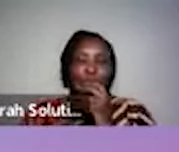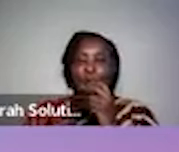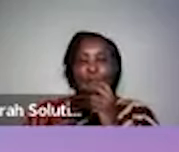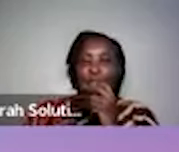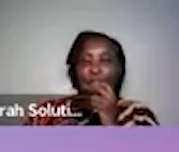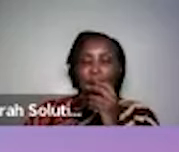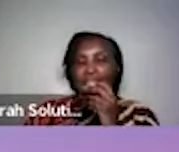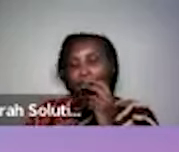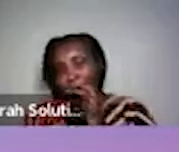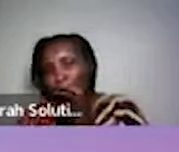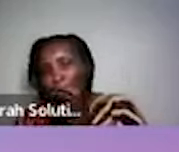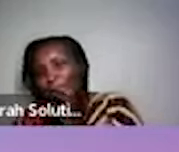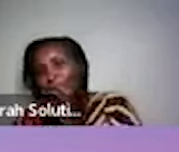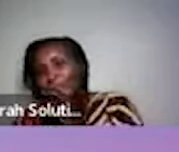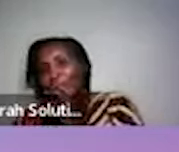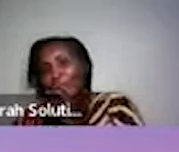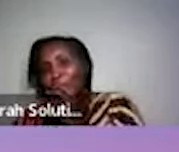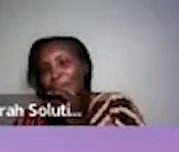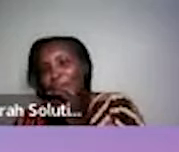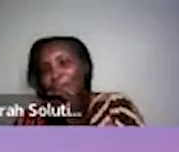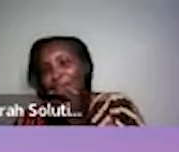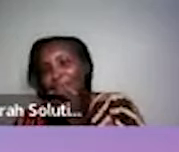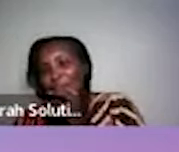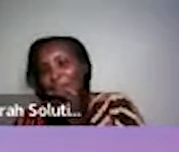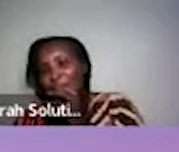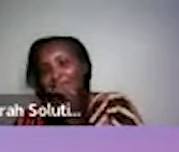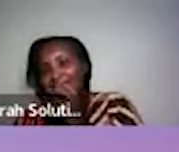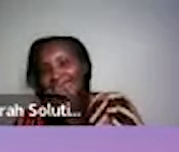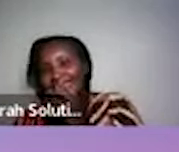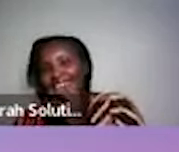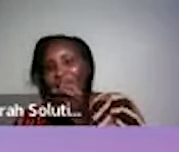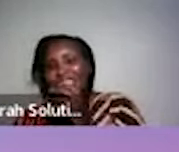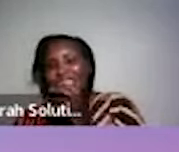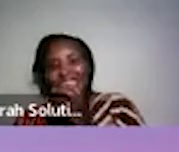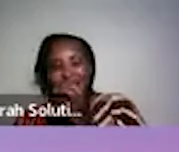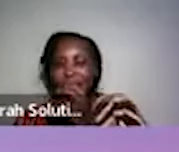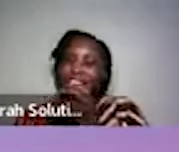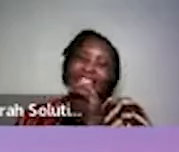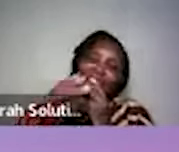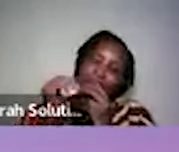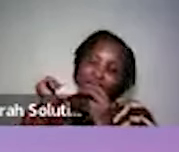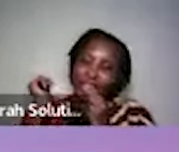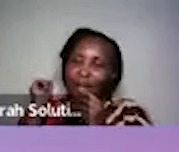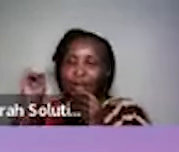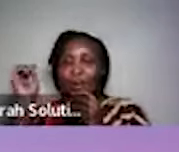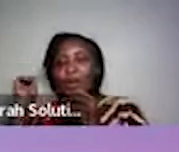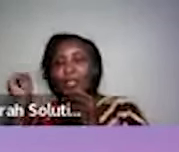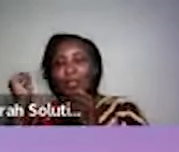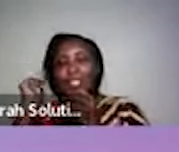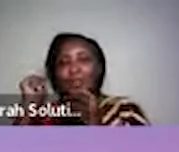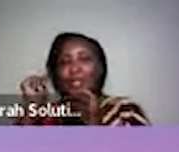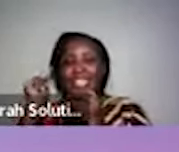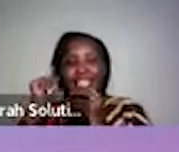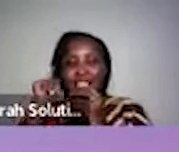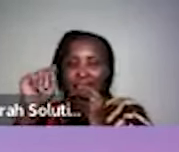so it's gonna be lit i'm not too sure frank you're coming from uk to meet and greet you'll tell us but tell us frank how do we